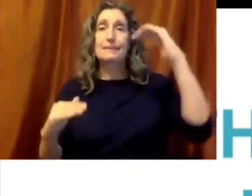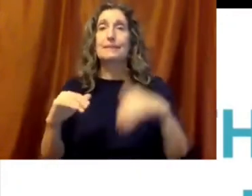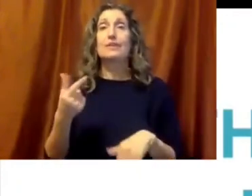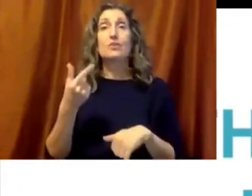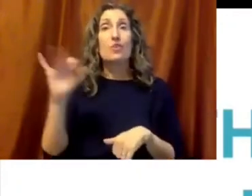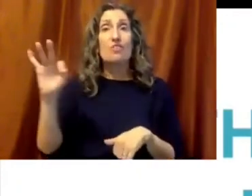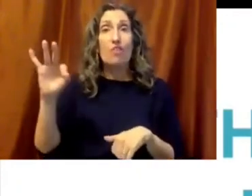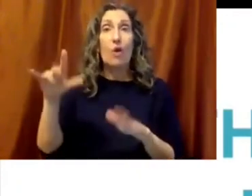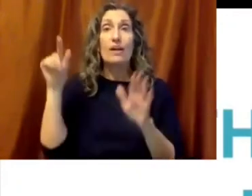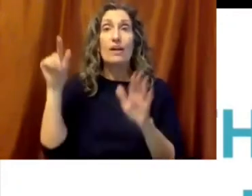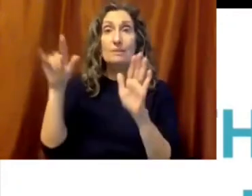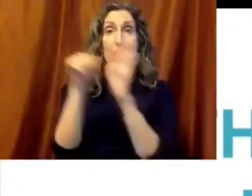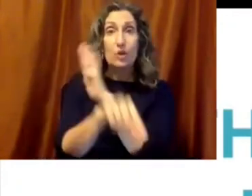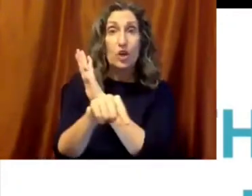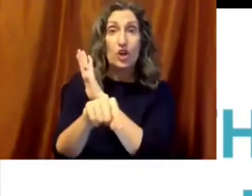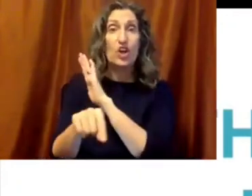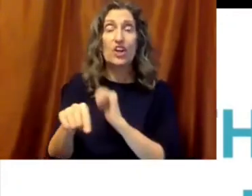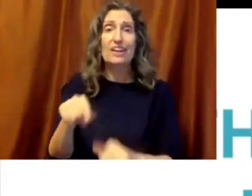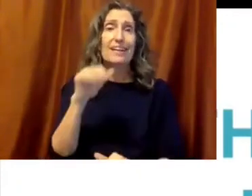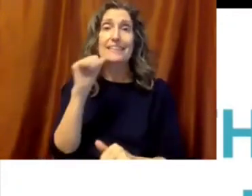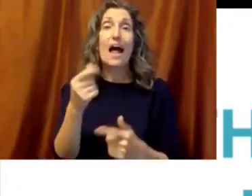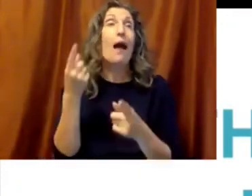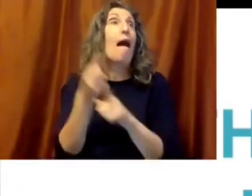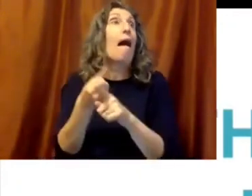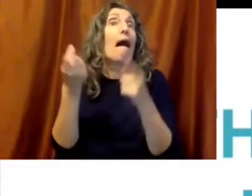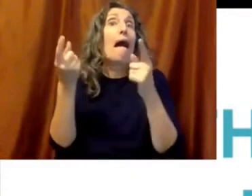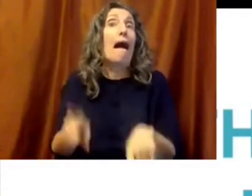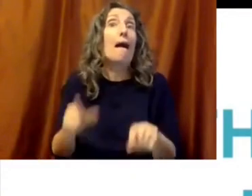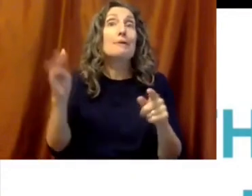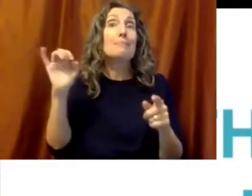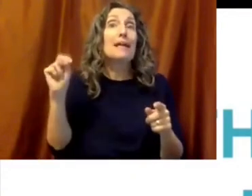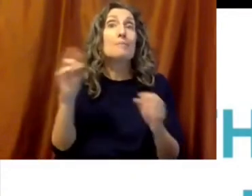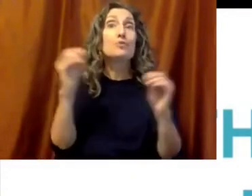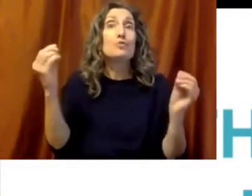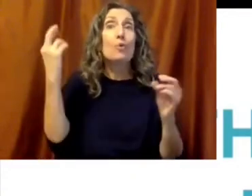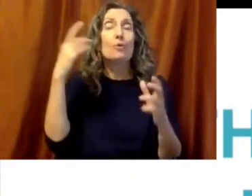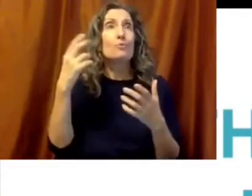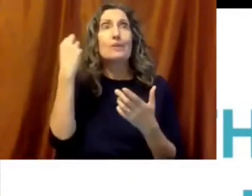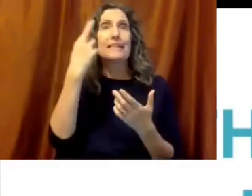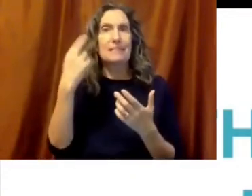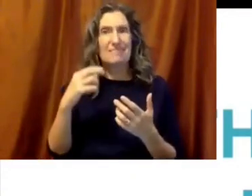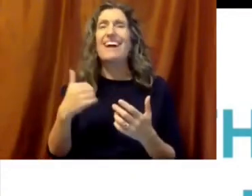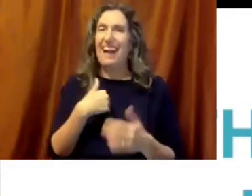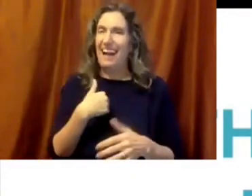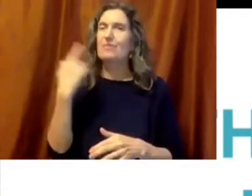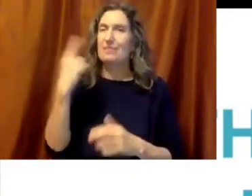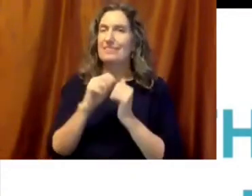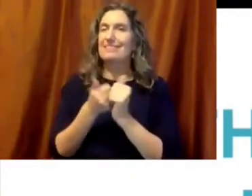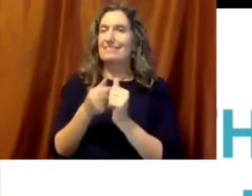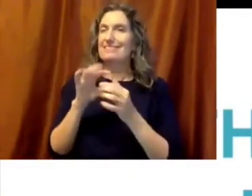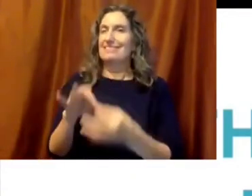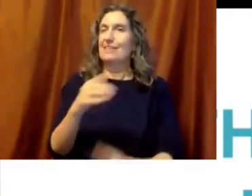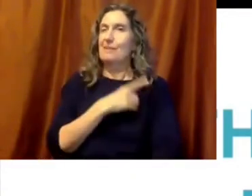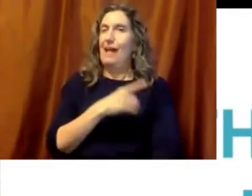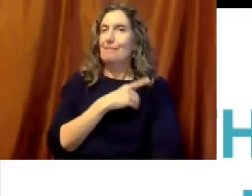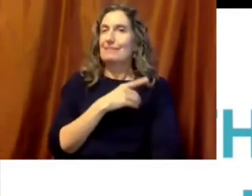of George Floyd, I keep saying that it's not a coincidence that it happened here in Minneapolis. It's like an iceberg.